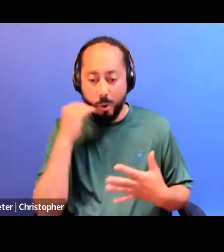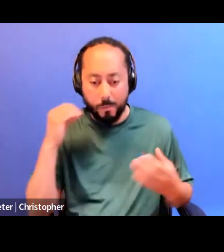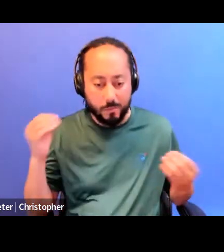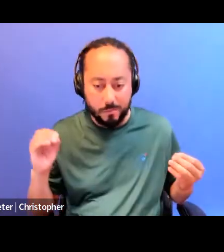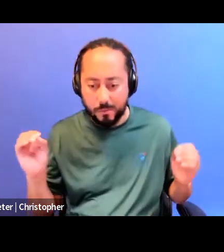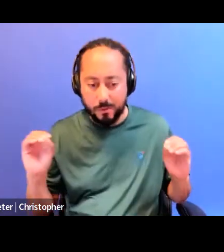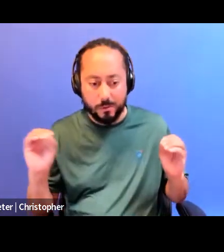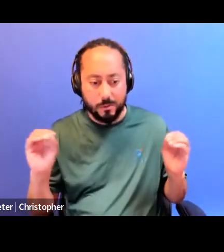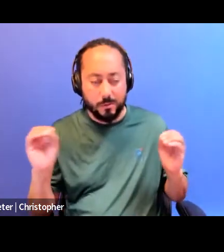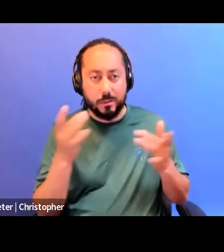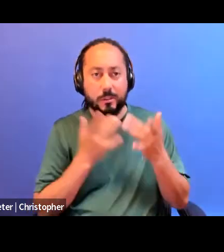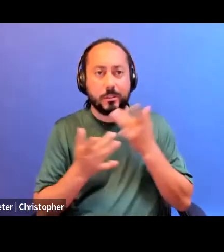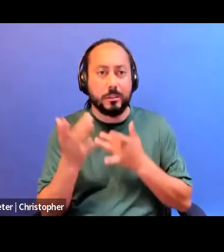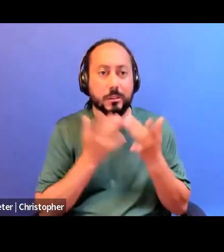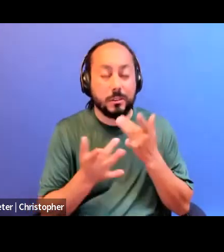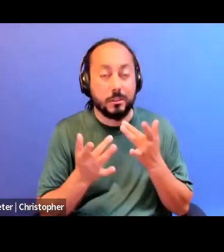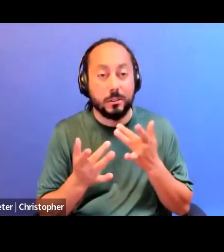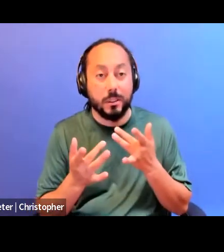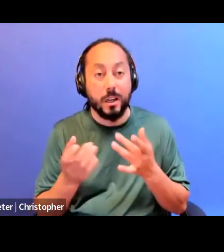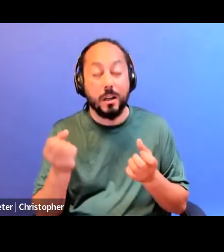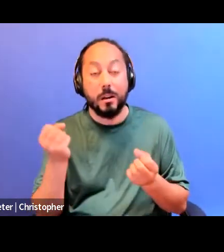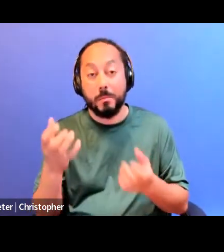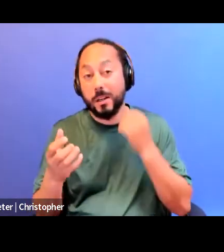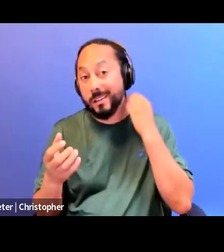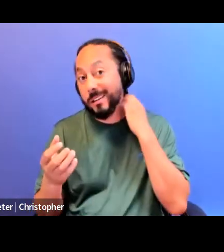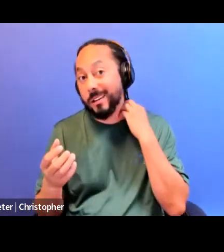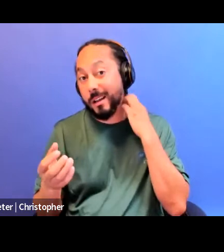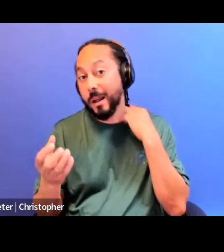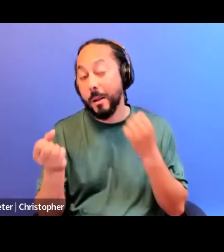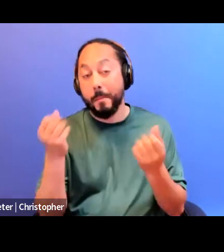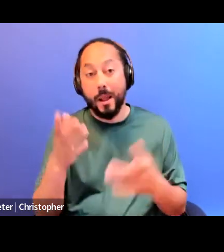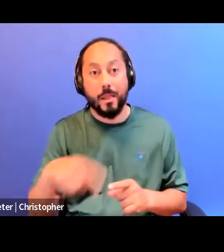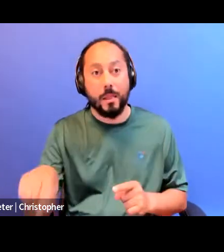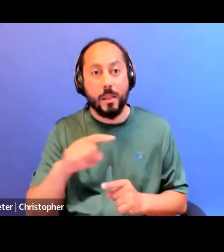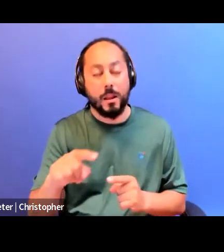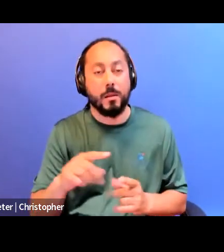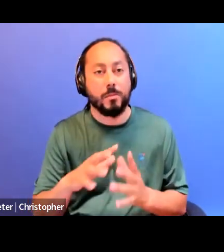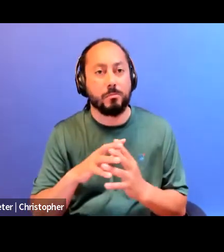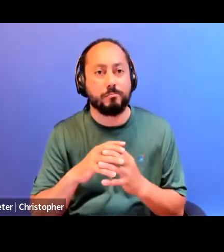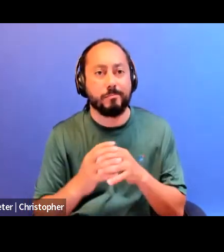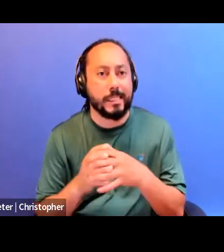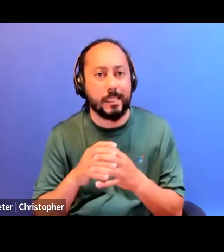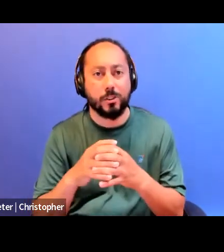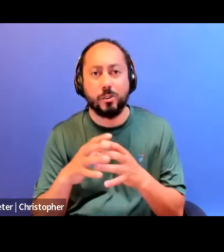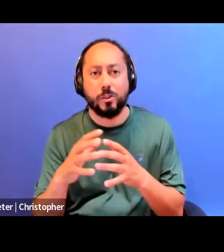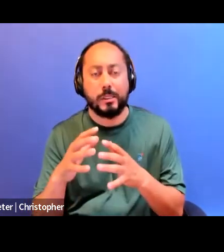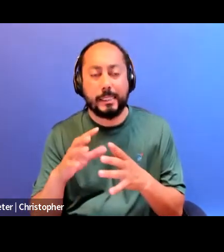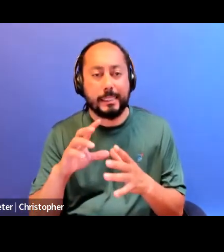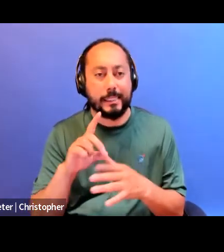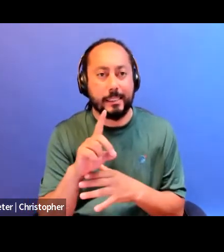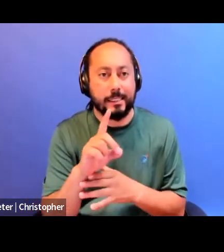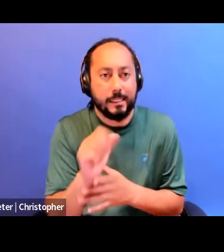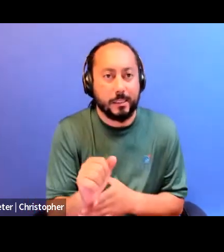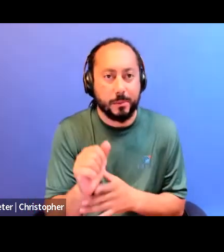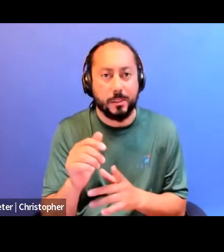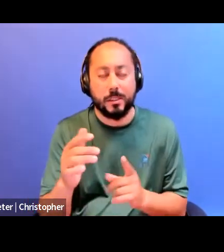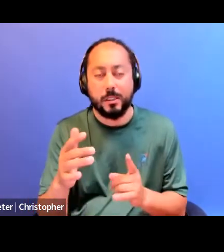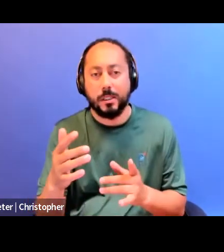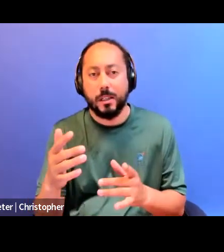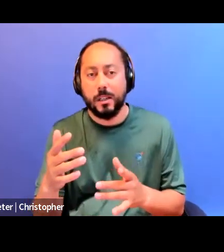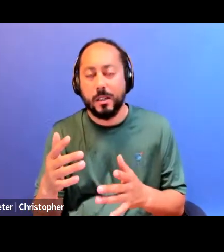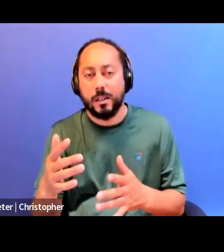are folks that are struggling with, you know, intersections of disability, substance use,